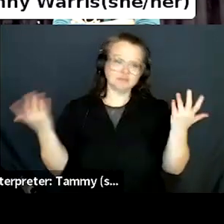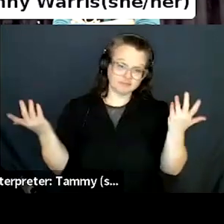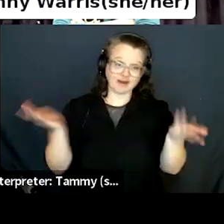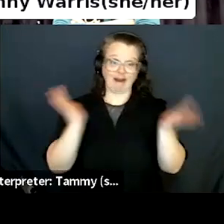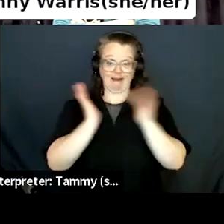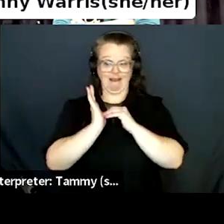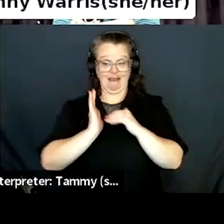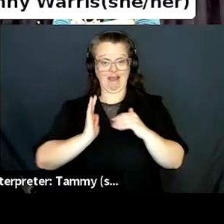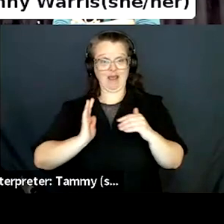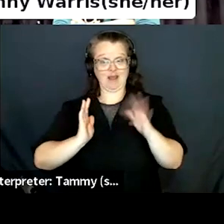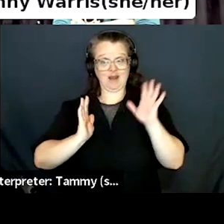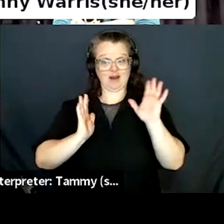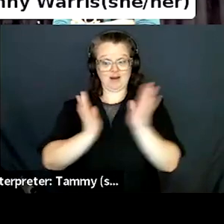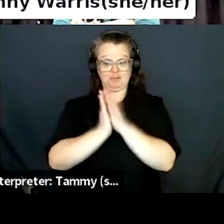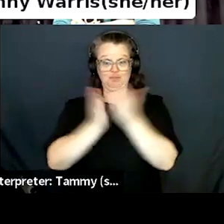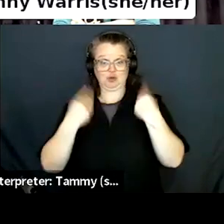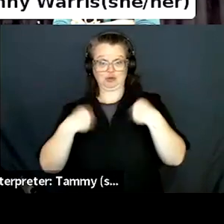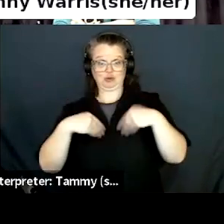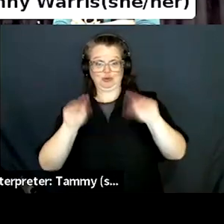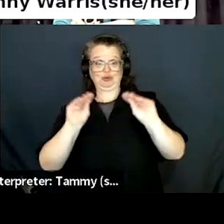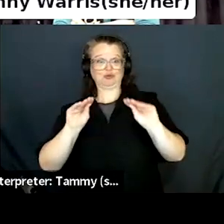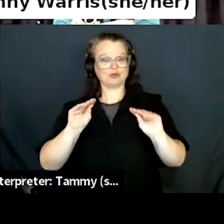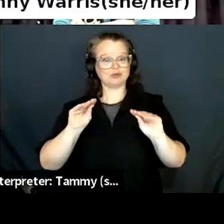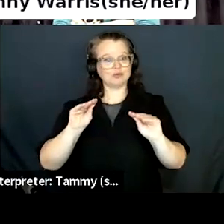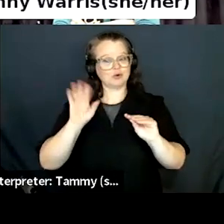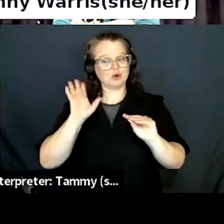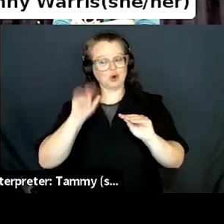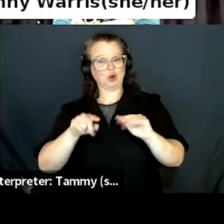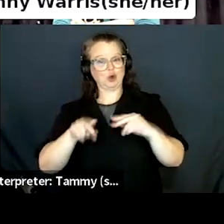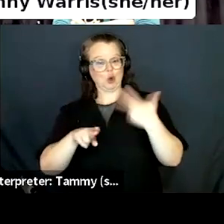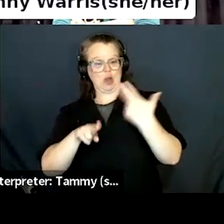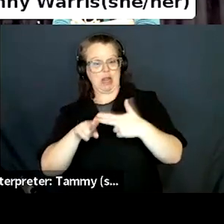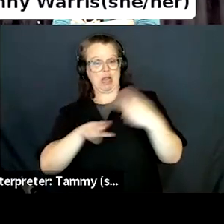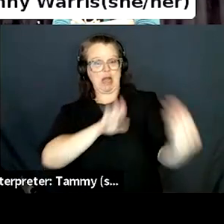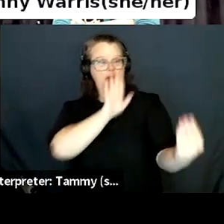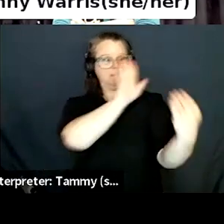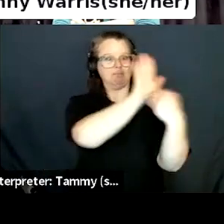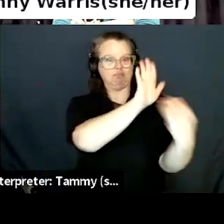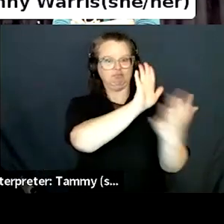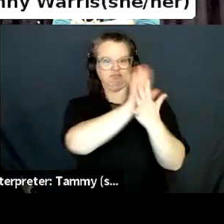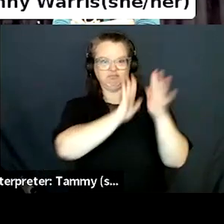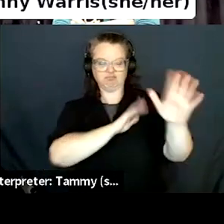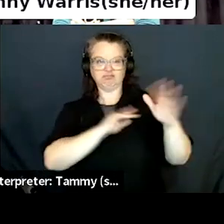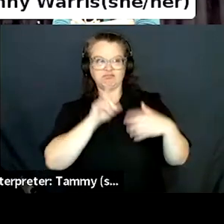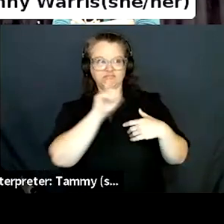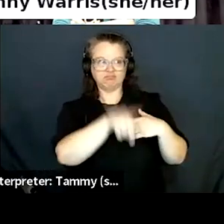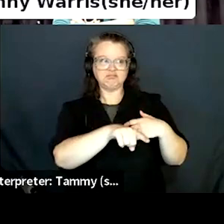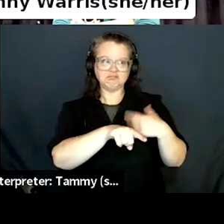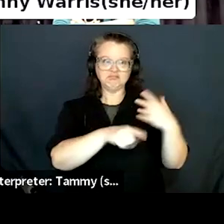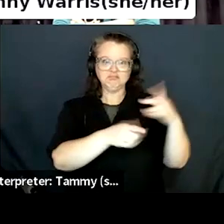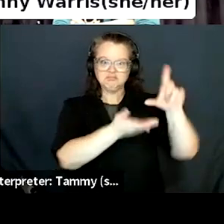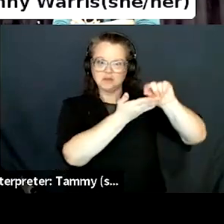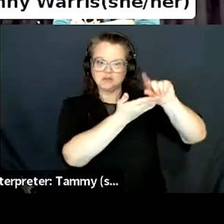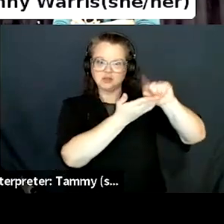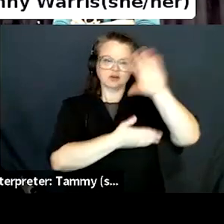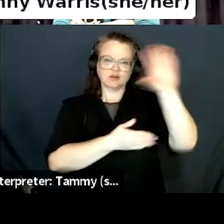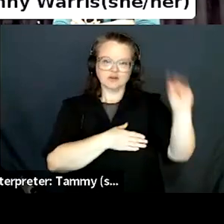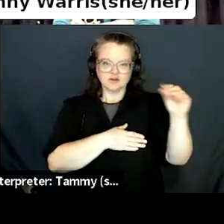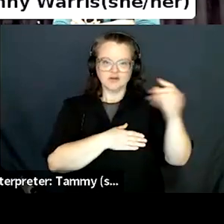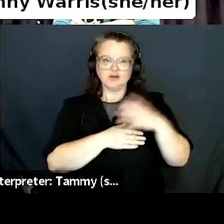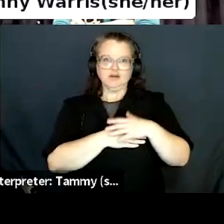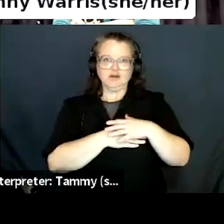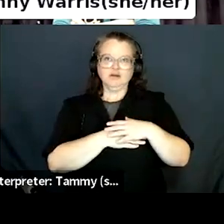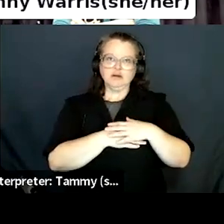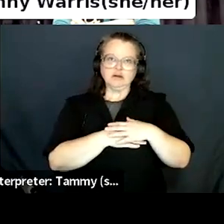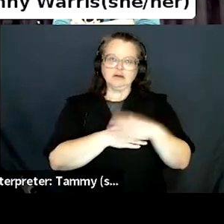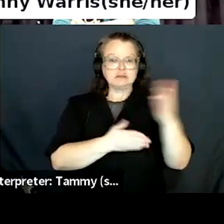There were a couple that were incredibly difficult. Um, it took about six weeks to get from reaching out to getting